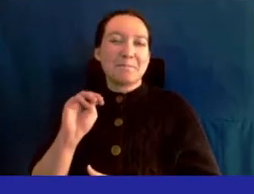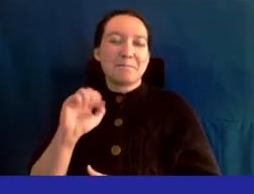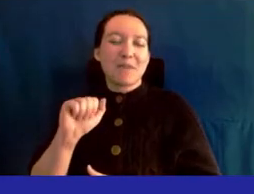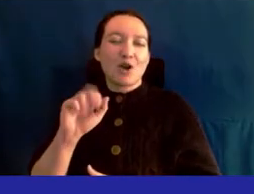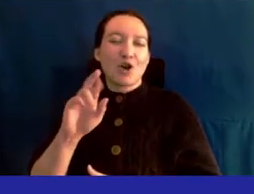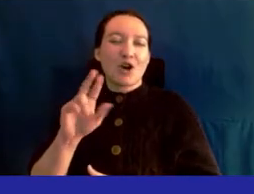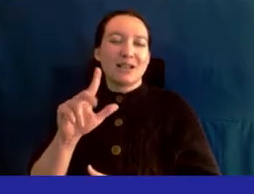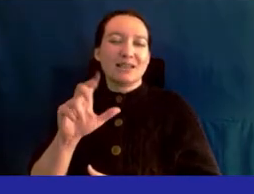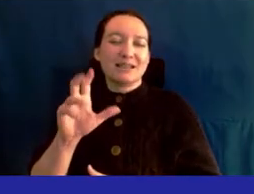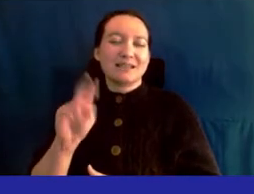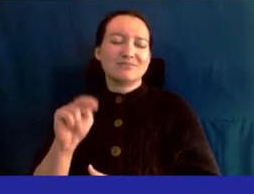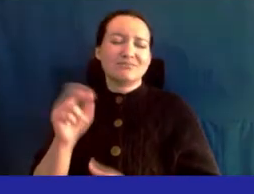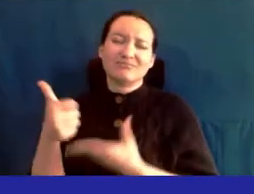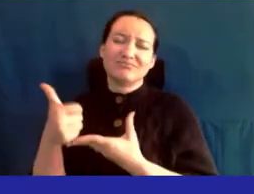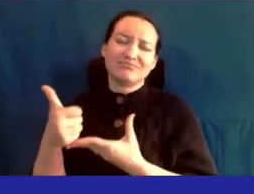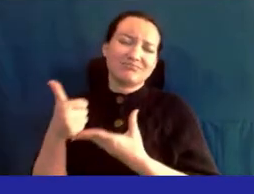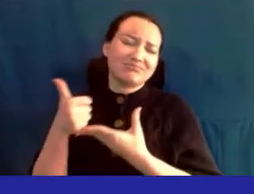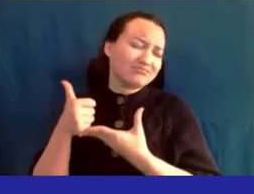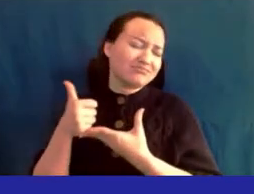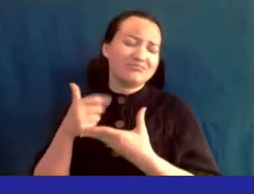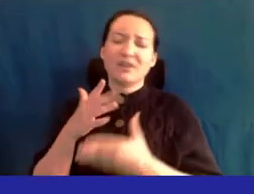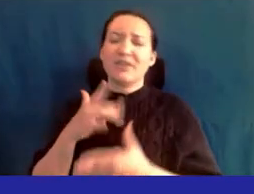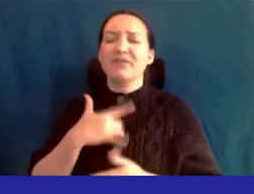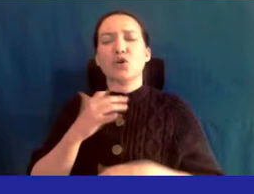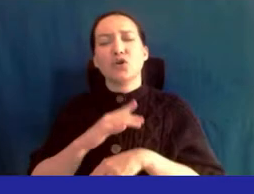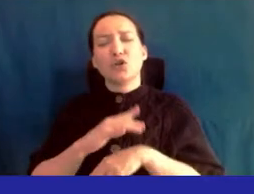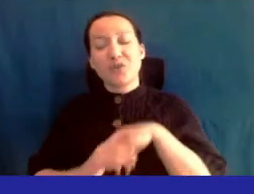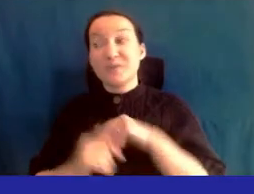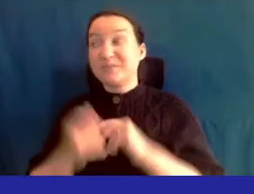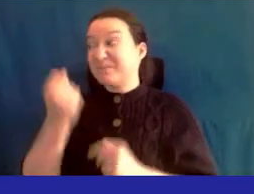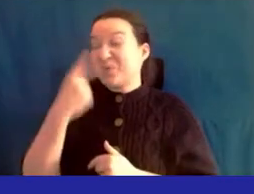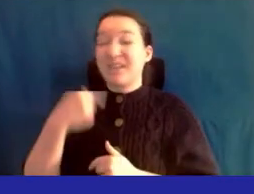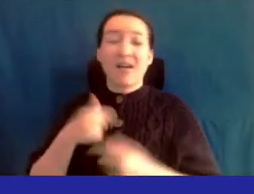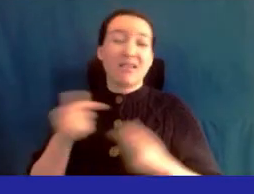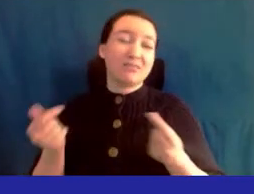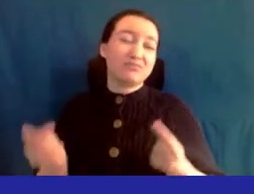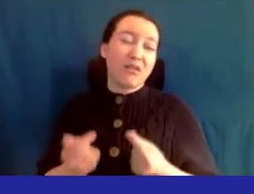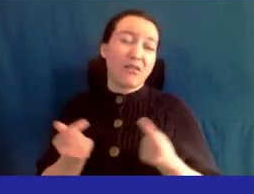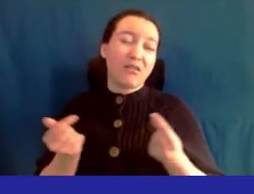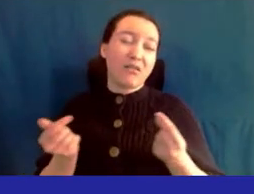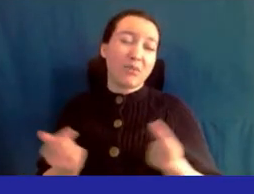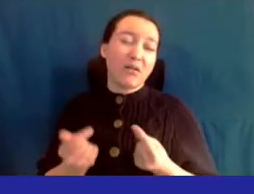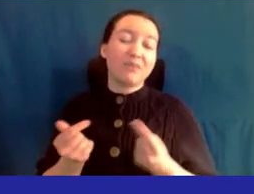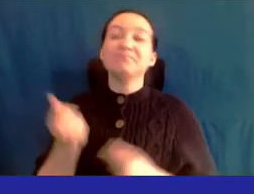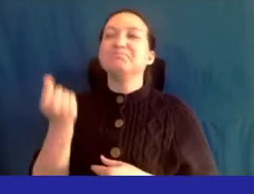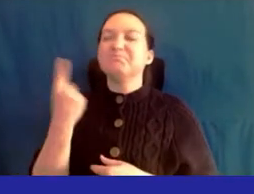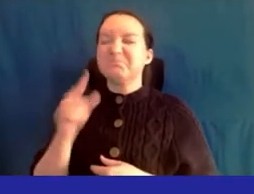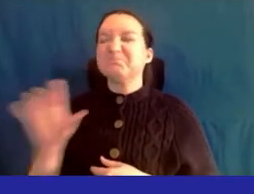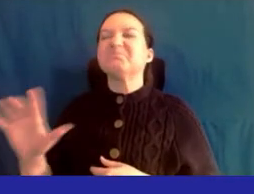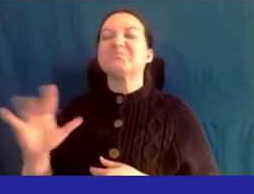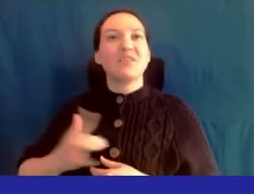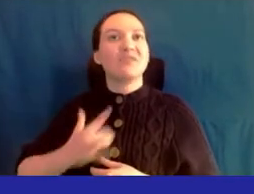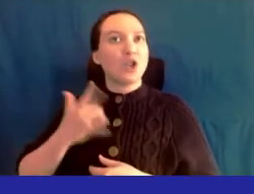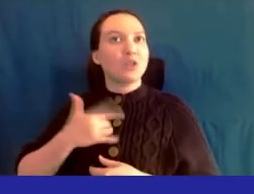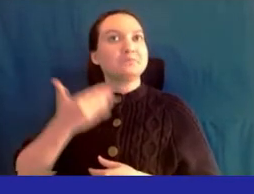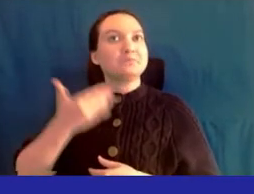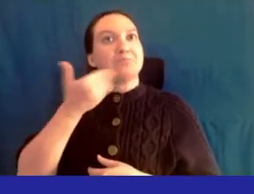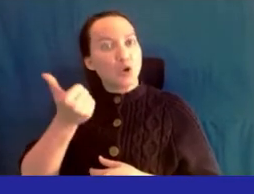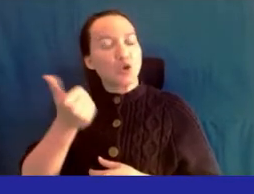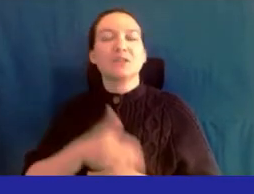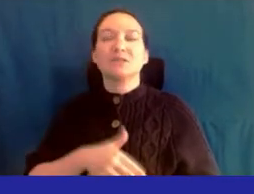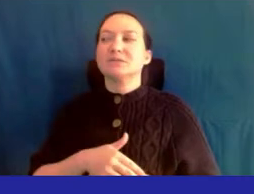and she was so helpful, made me feel comfortable. Even though I was in pain, she understood me. So I felt I was getting somewhere.